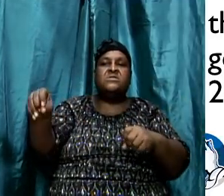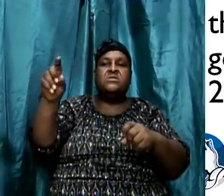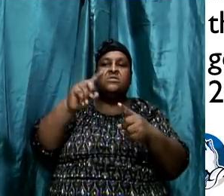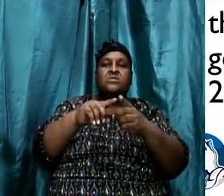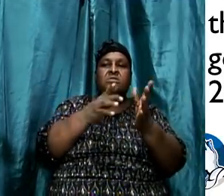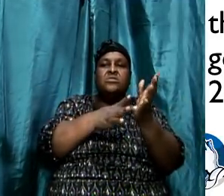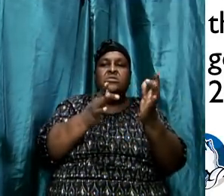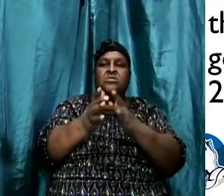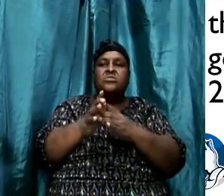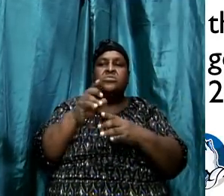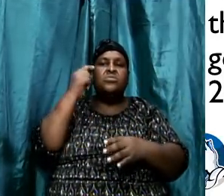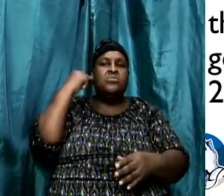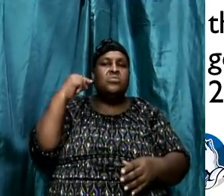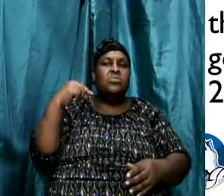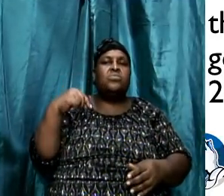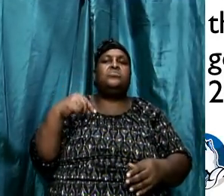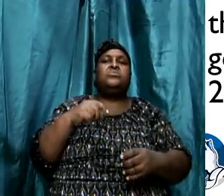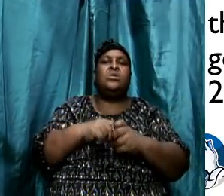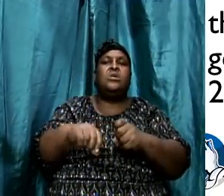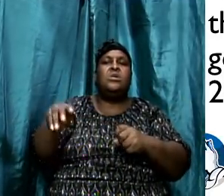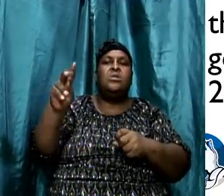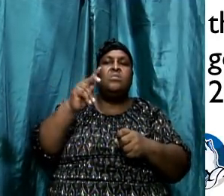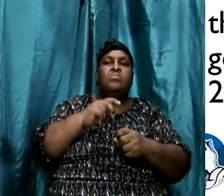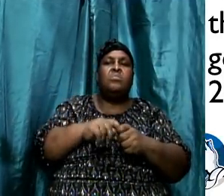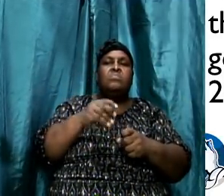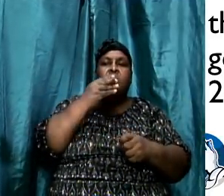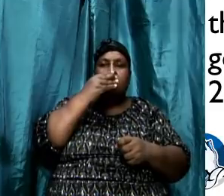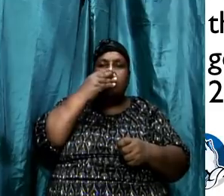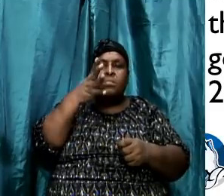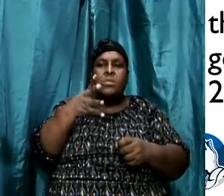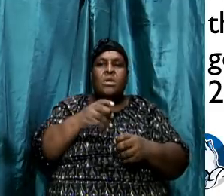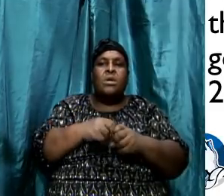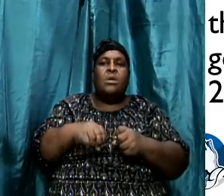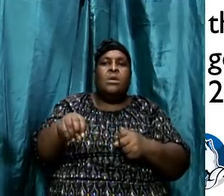gold, frankincense, and myrrh.